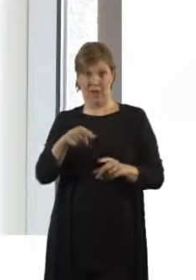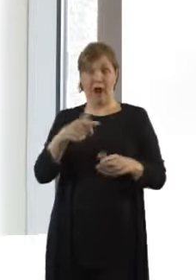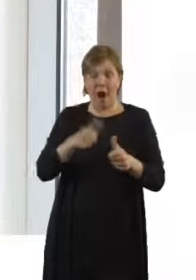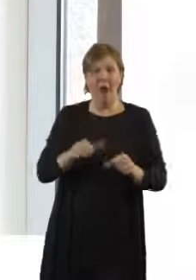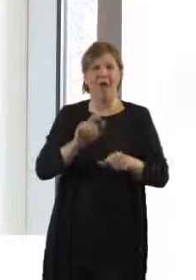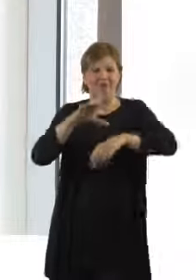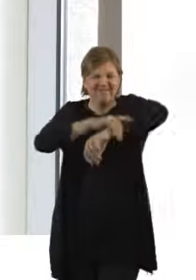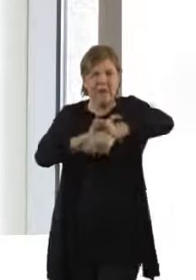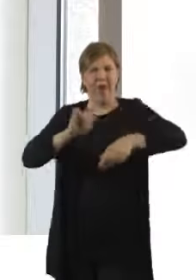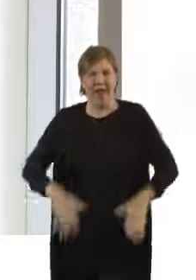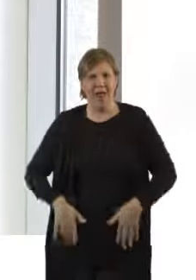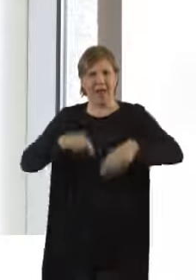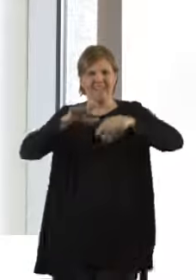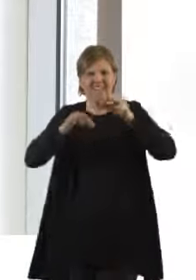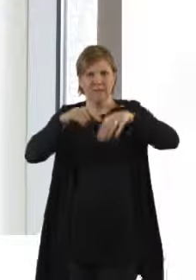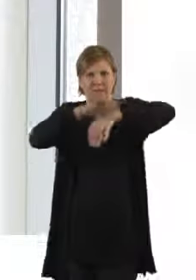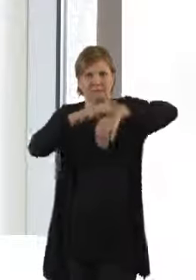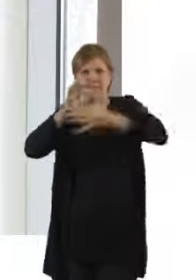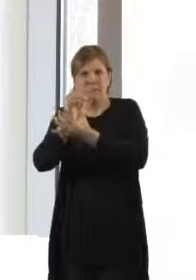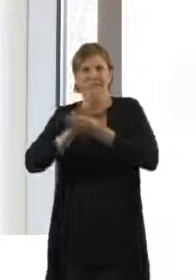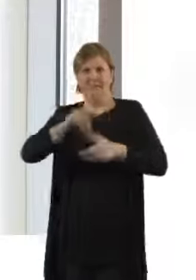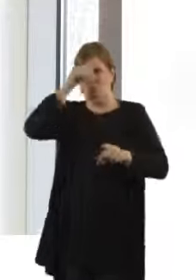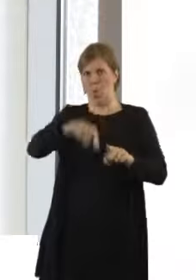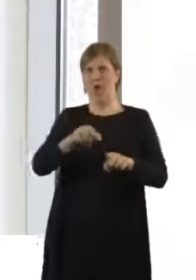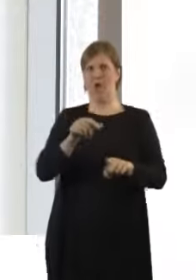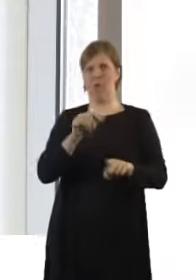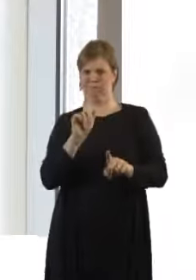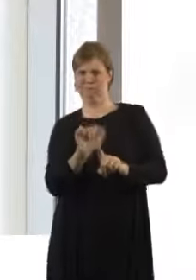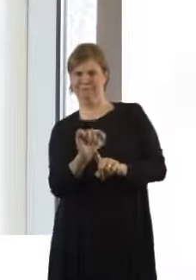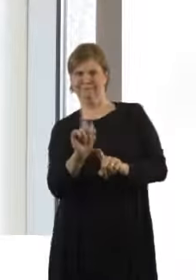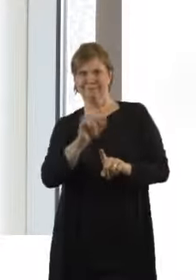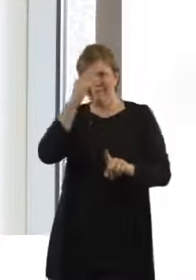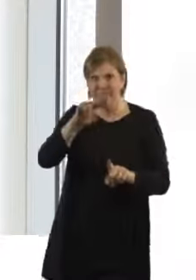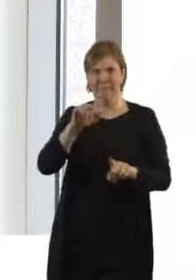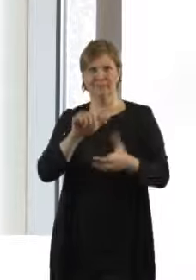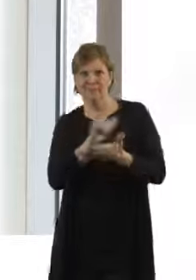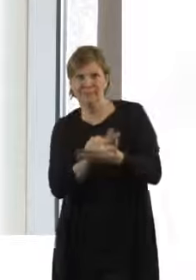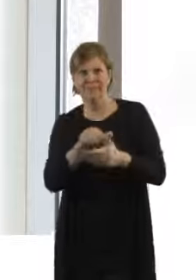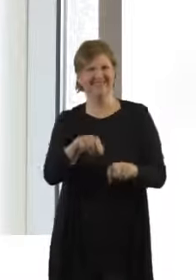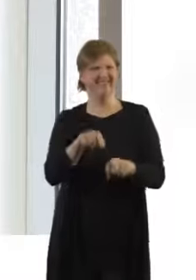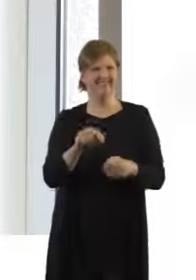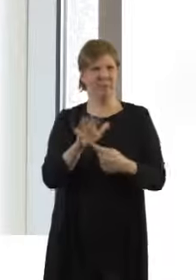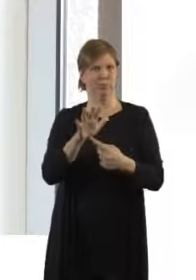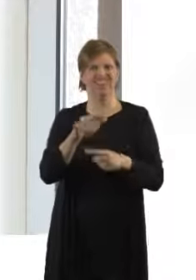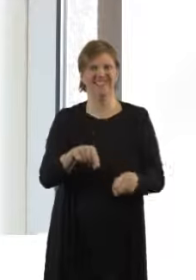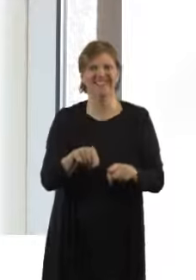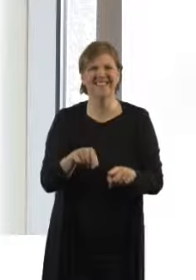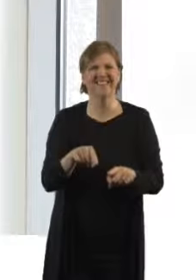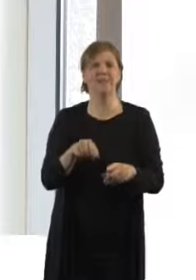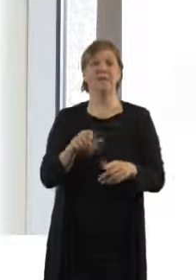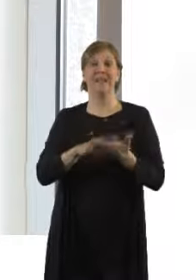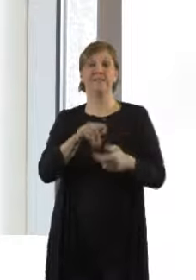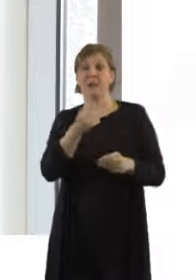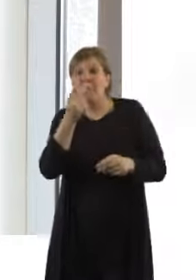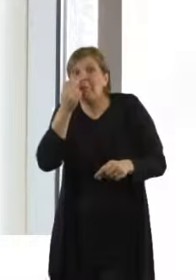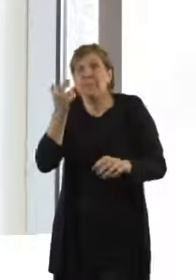important that we have correct identification of the baby. It's also important in case the baby is needing any medication. And obviously, another